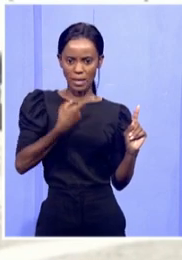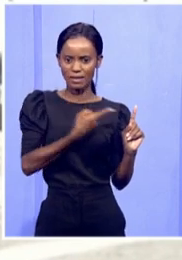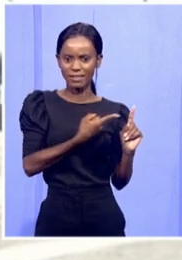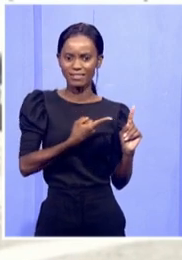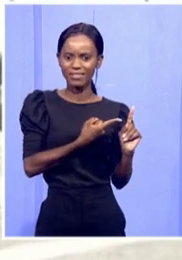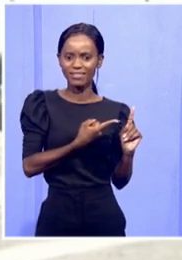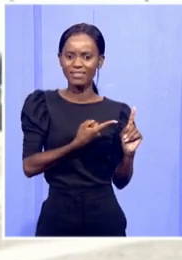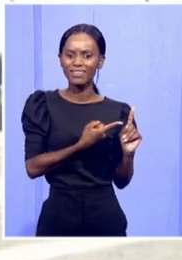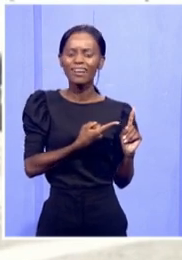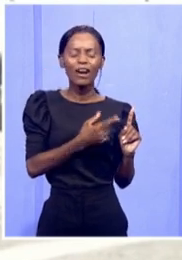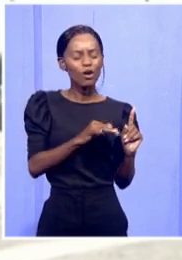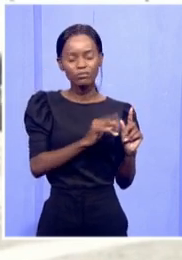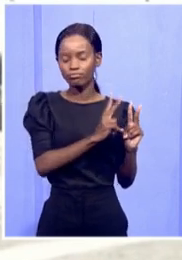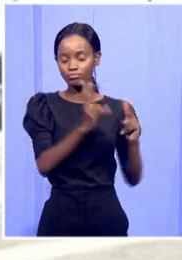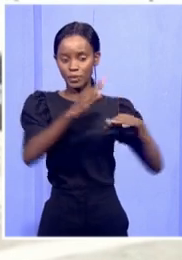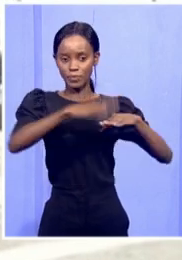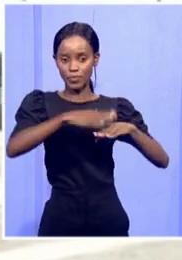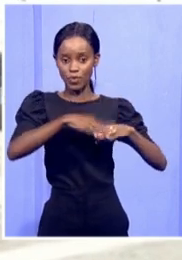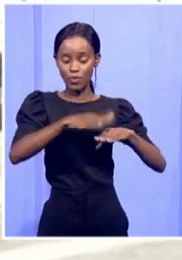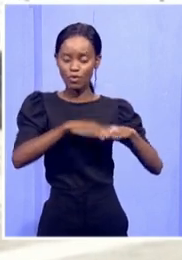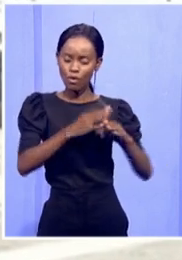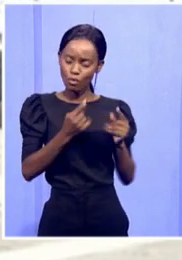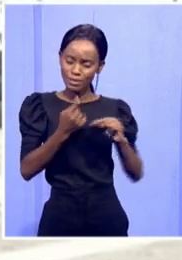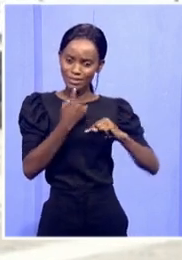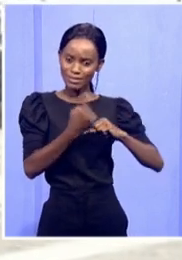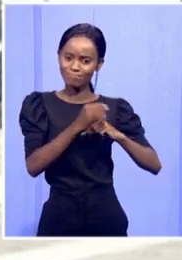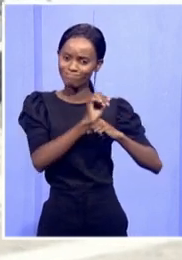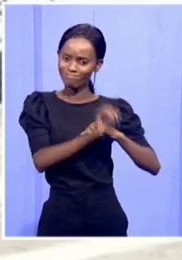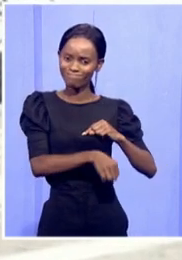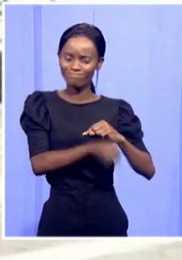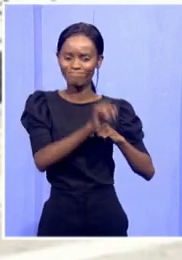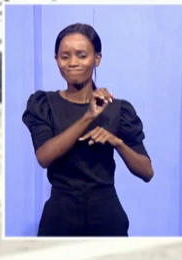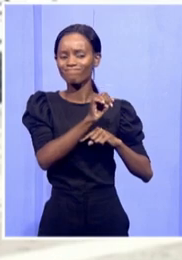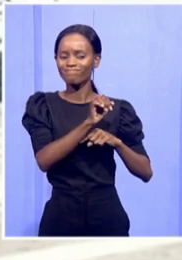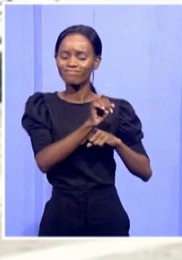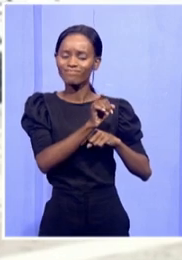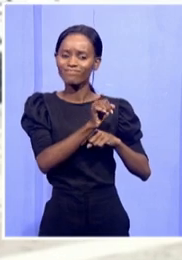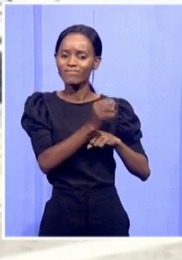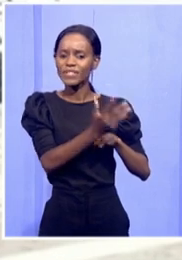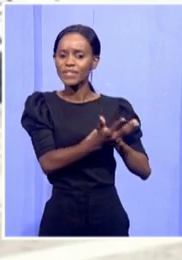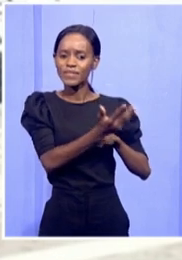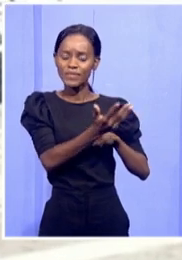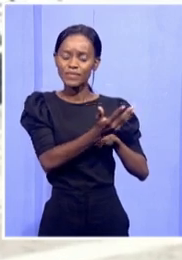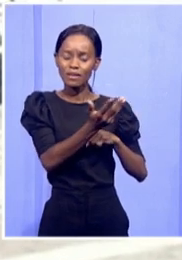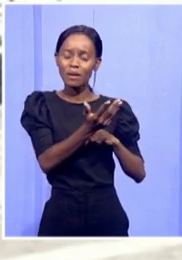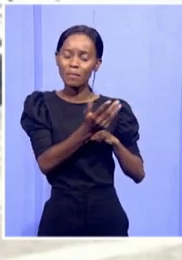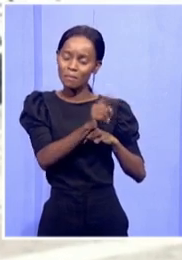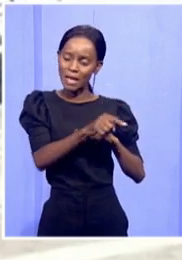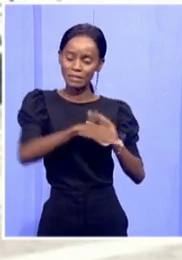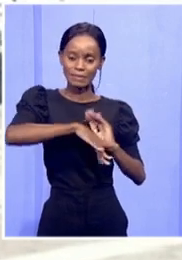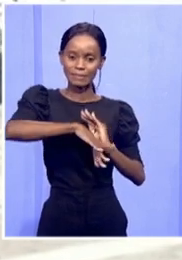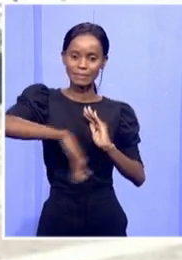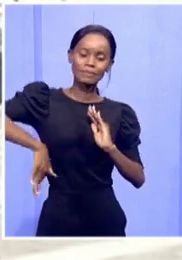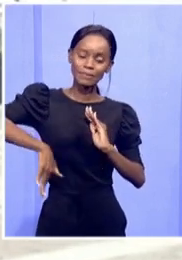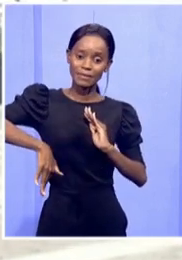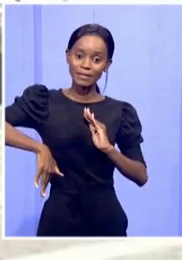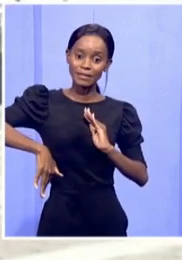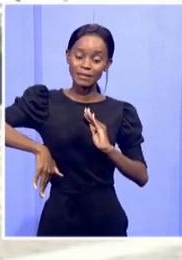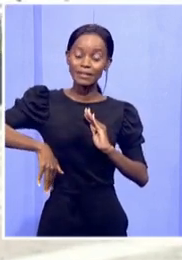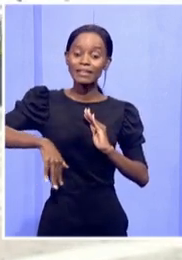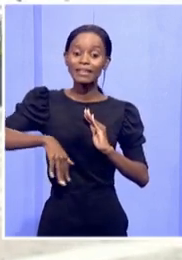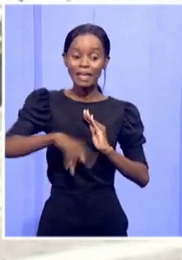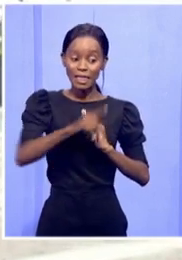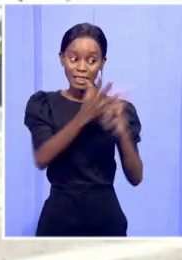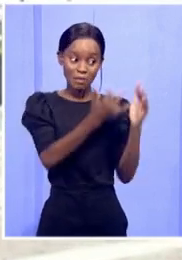all this kind of things, we are saying that those are things that must be put aside so that until such time